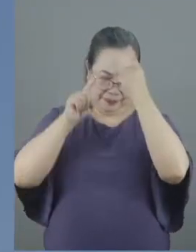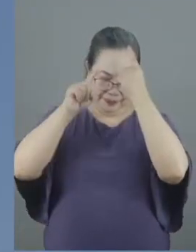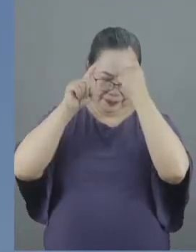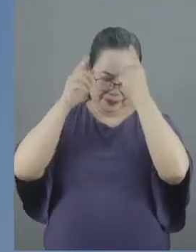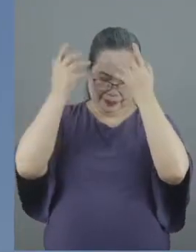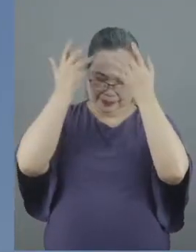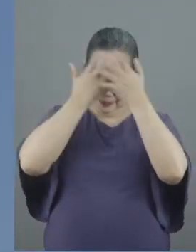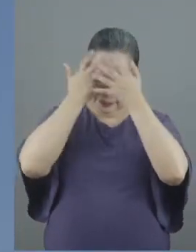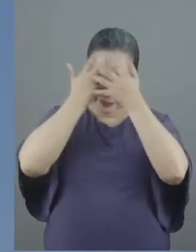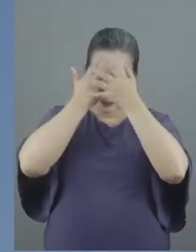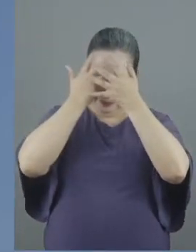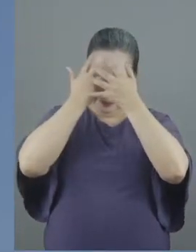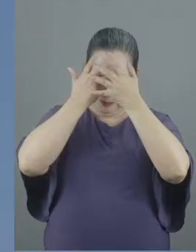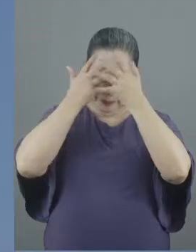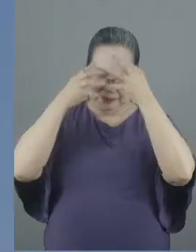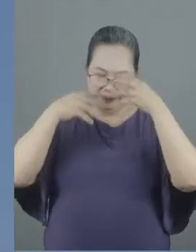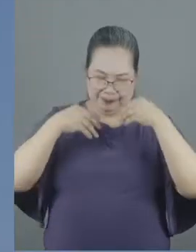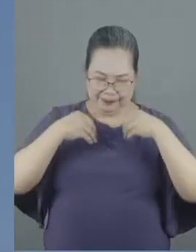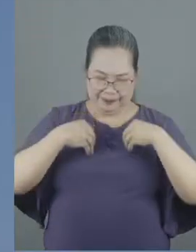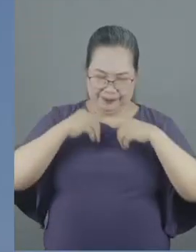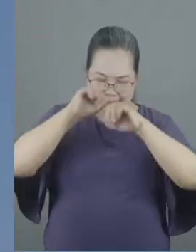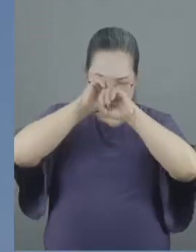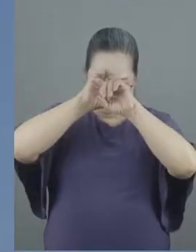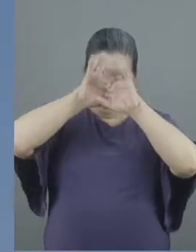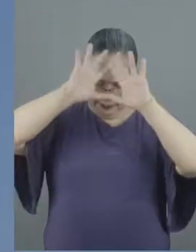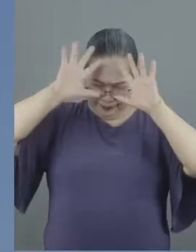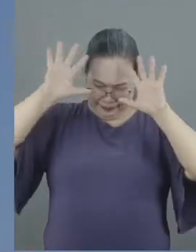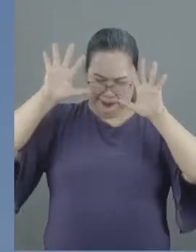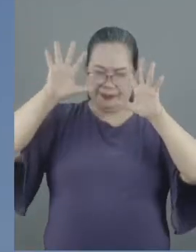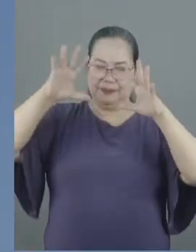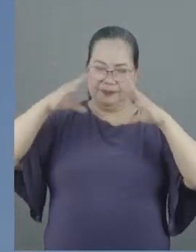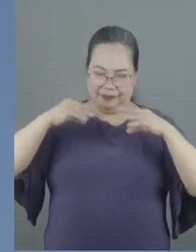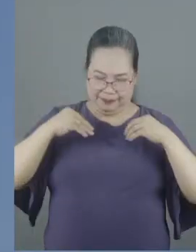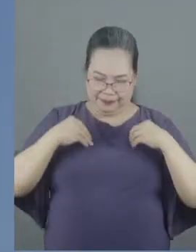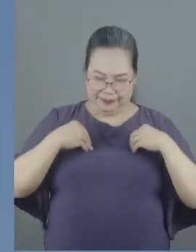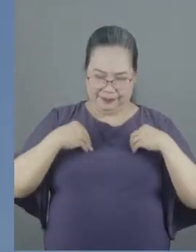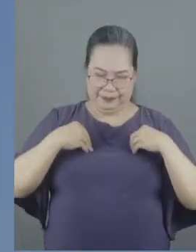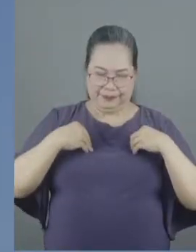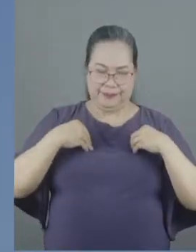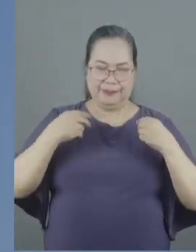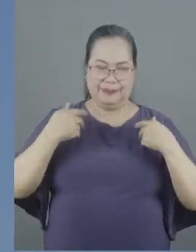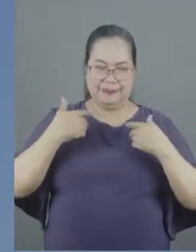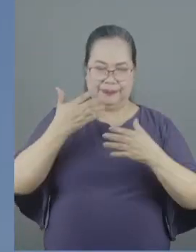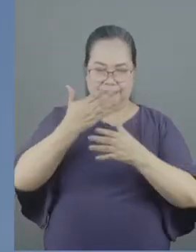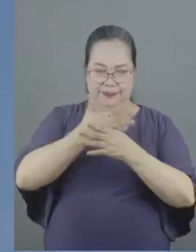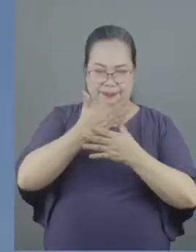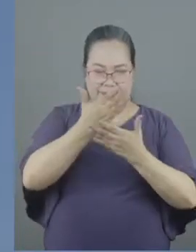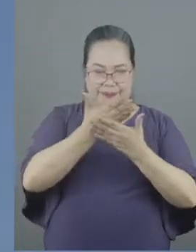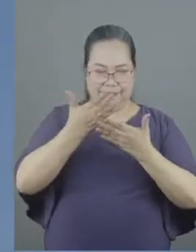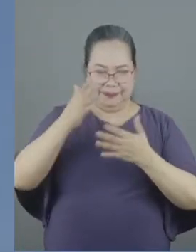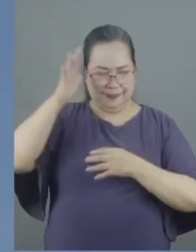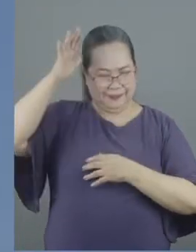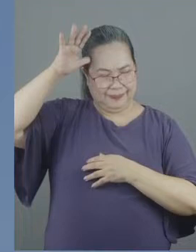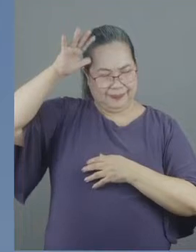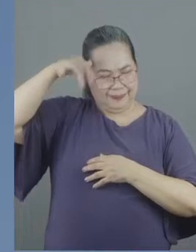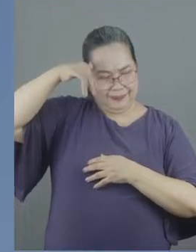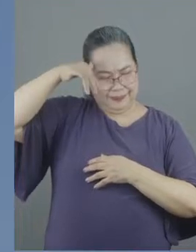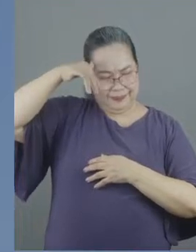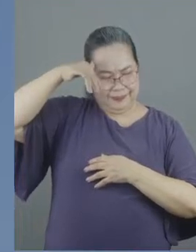minds to receive it. If there is anything that we are stubborn to reject,